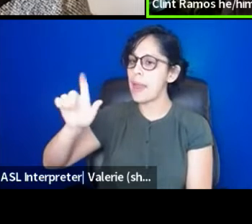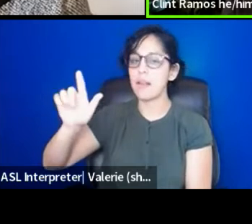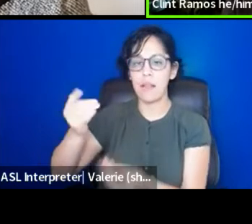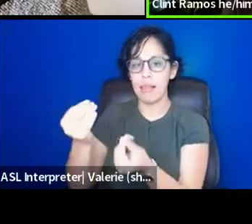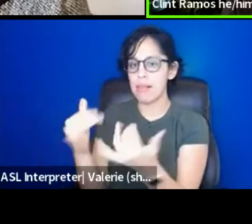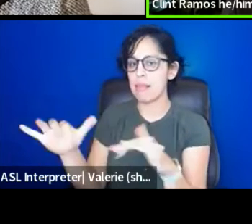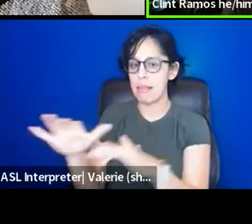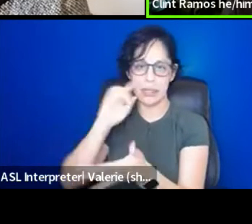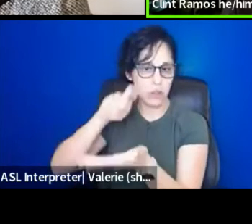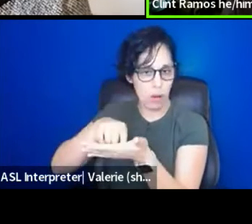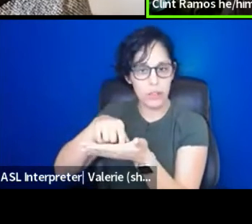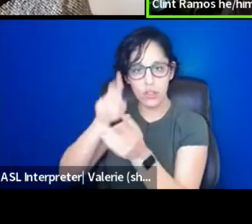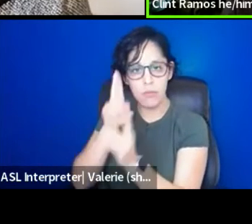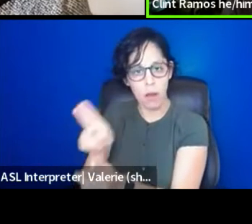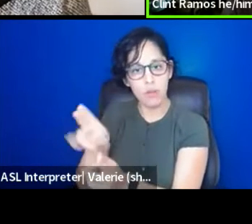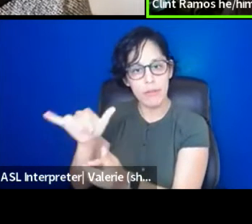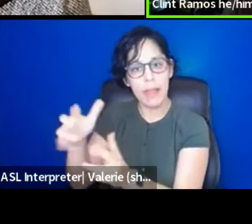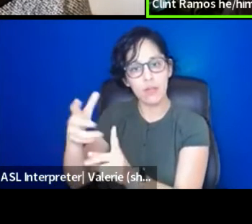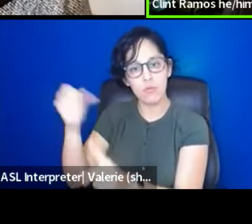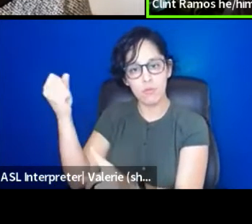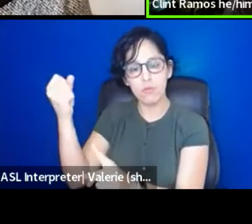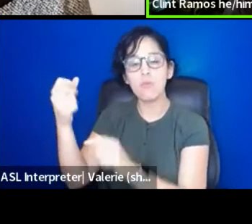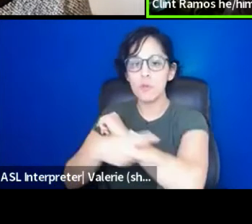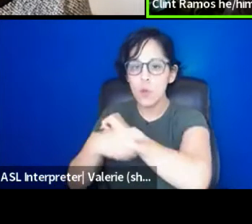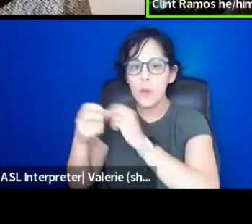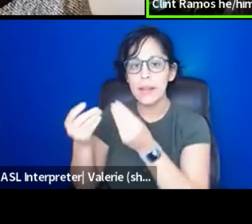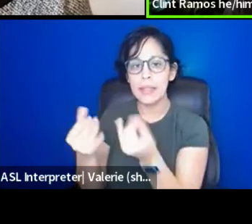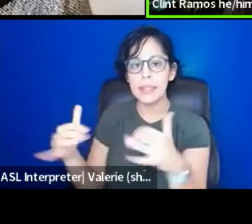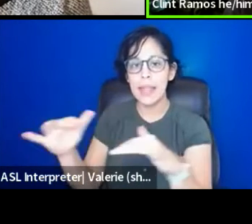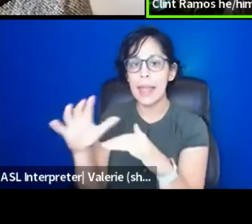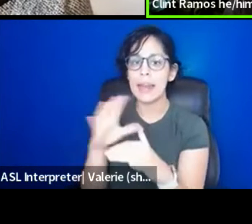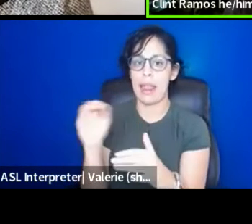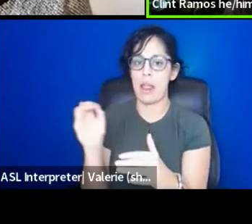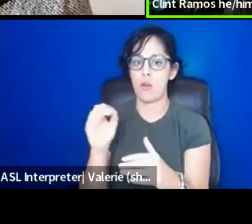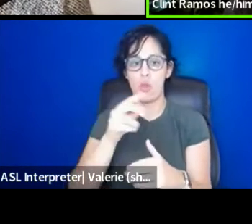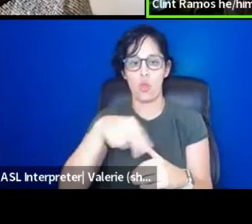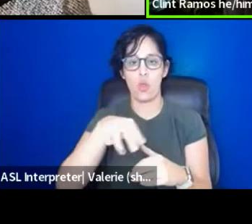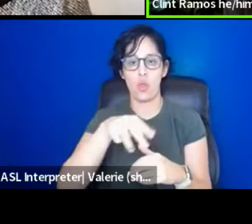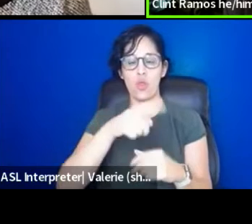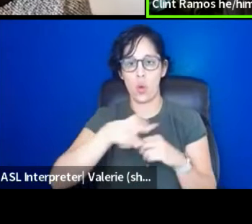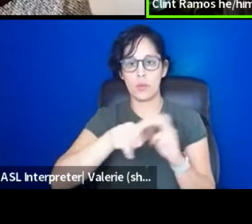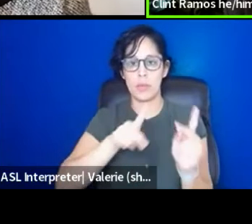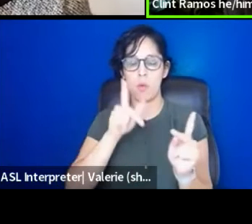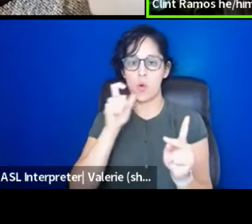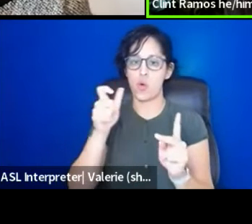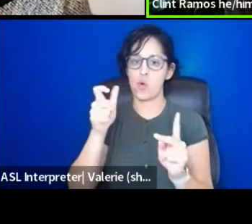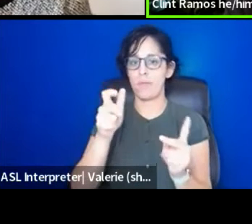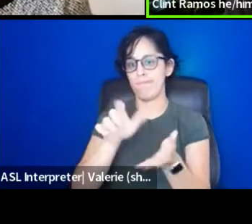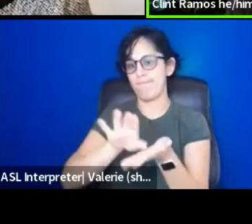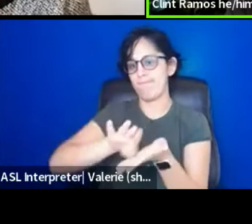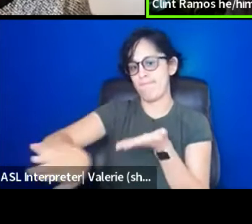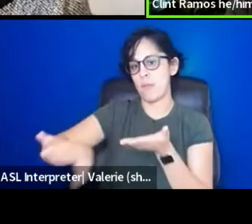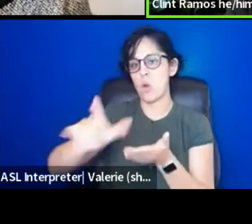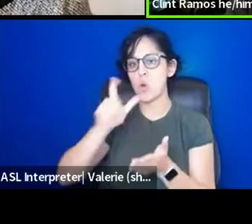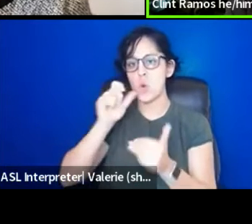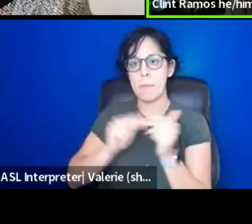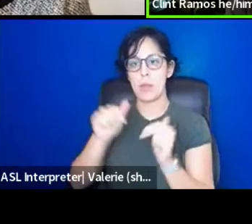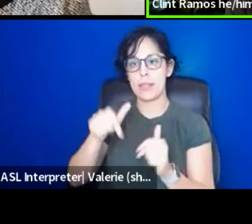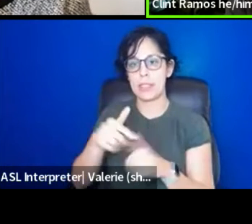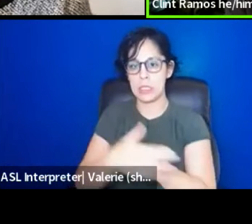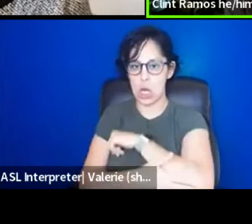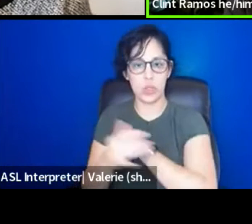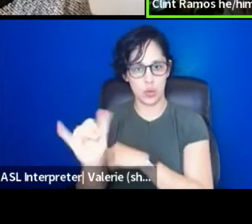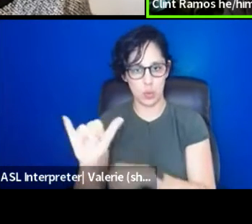you know, acknowledging stolen land and also acknowledging the stolen people who built this land, uh, who built this country. I mean, um,